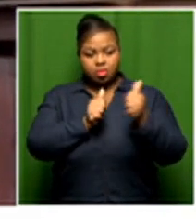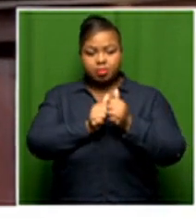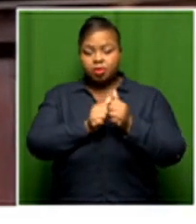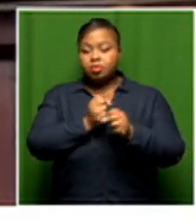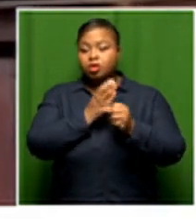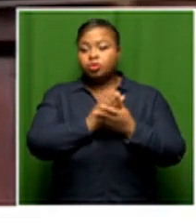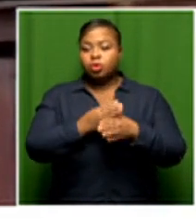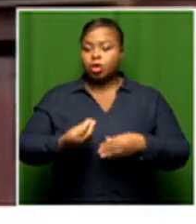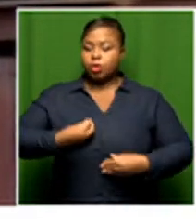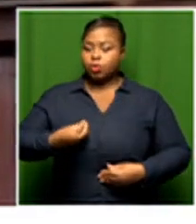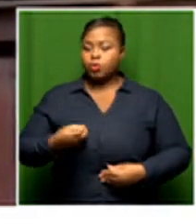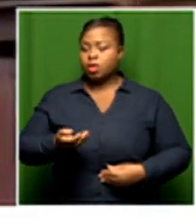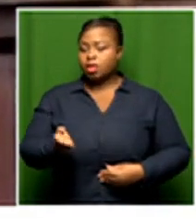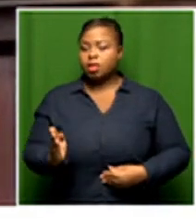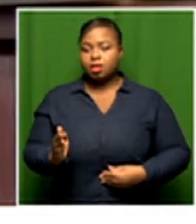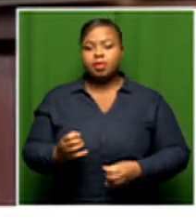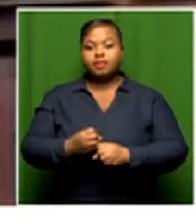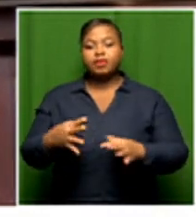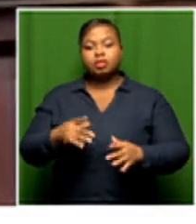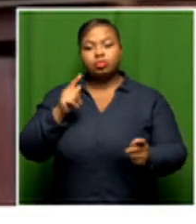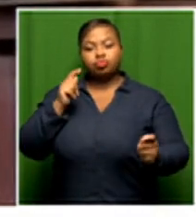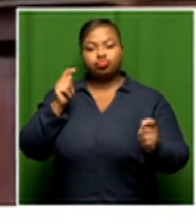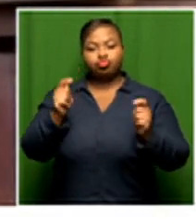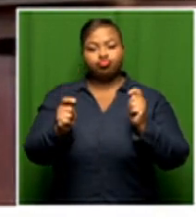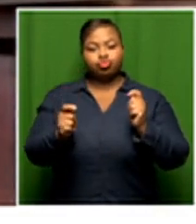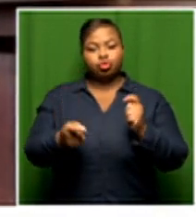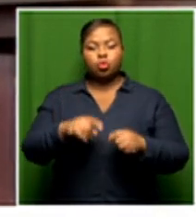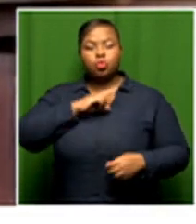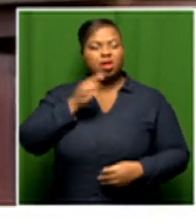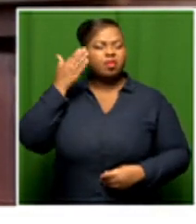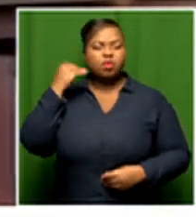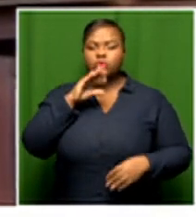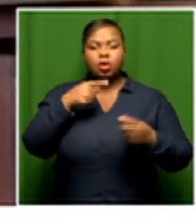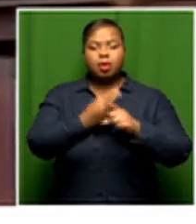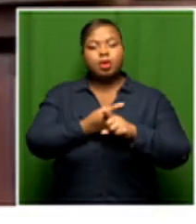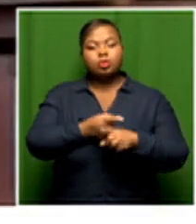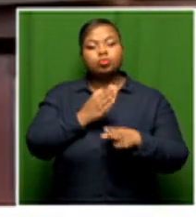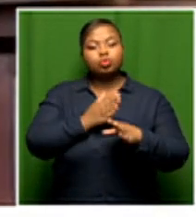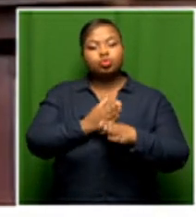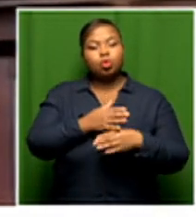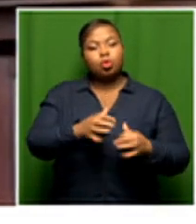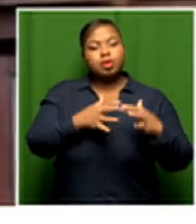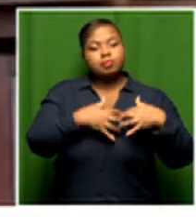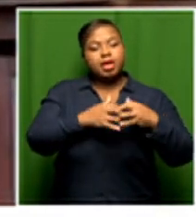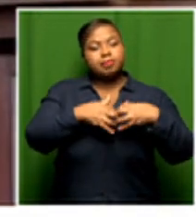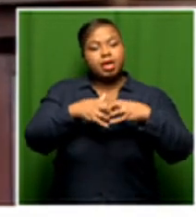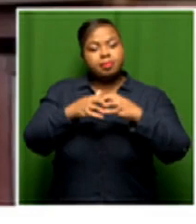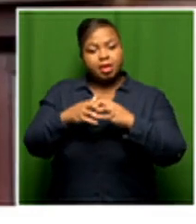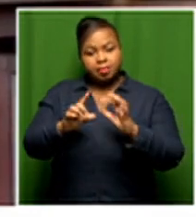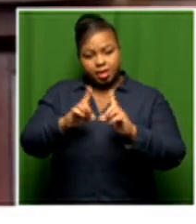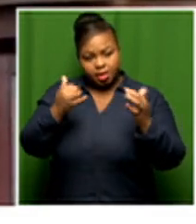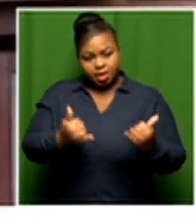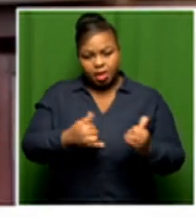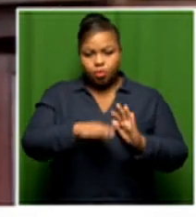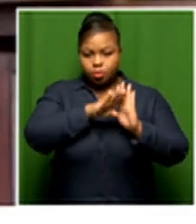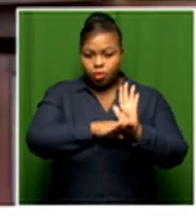of our city we start industrializing we've been talking about job creation but in this program we